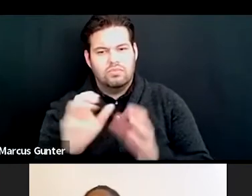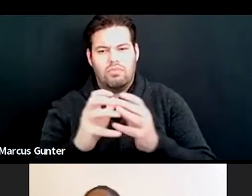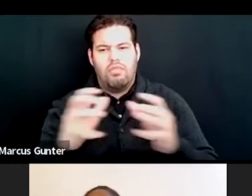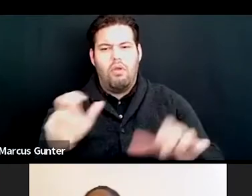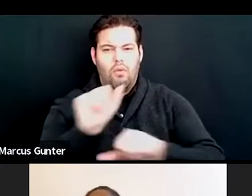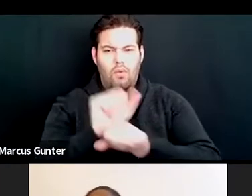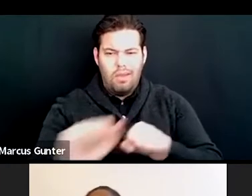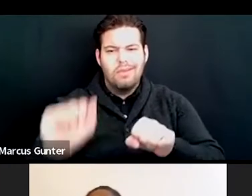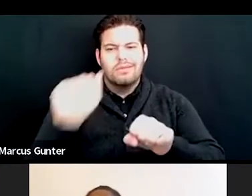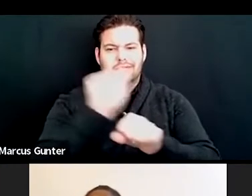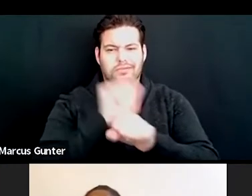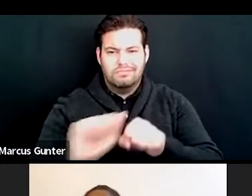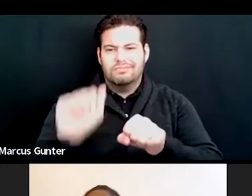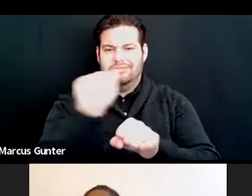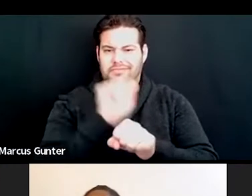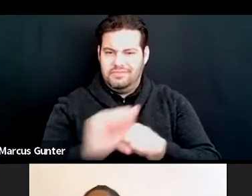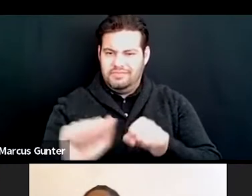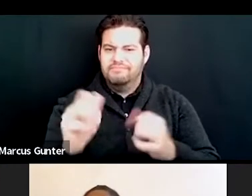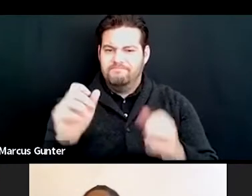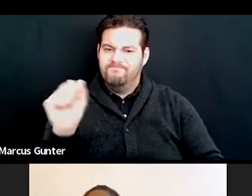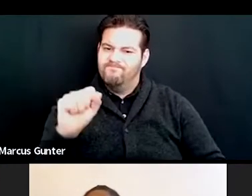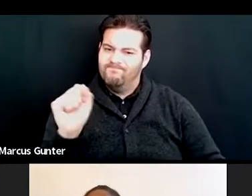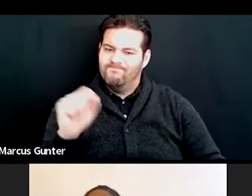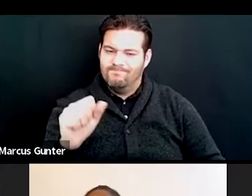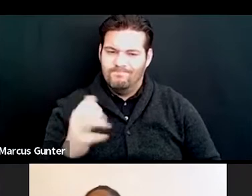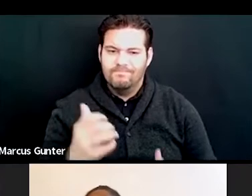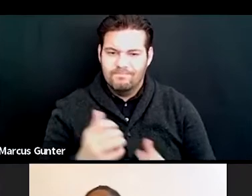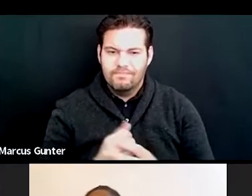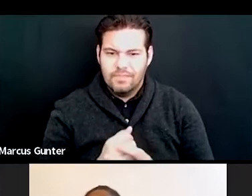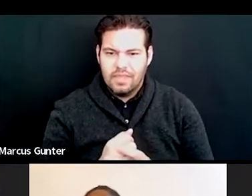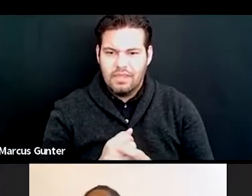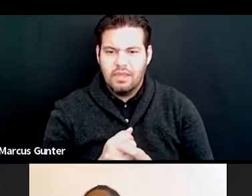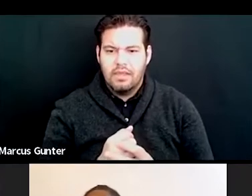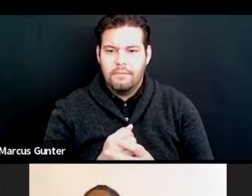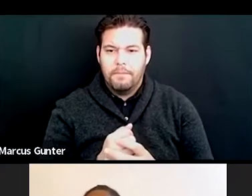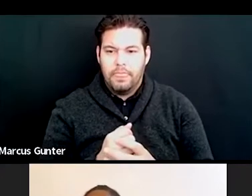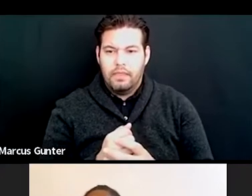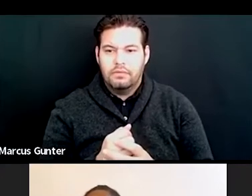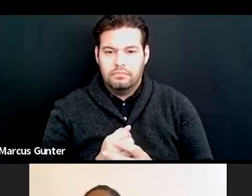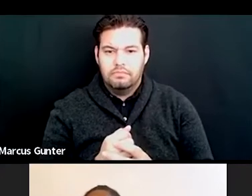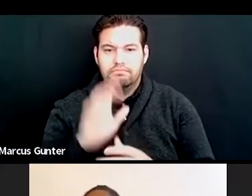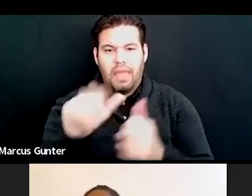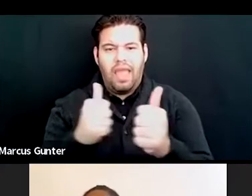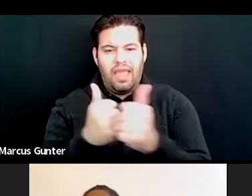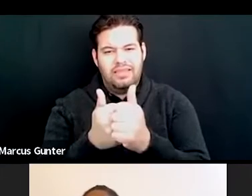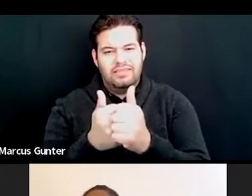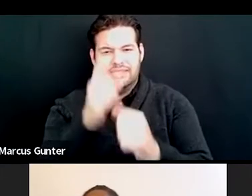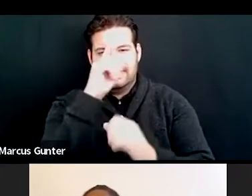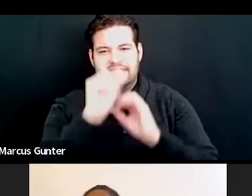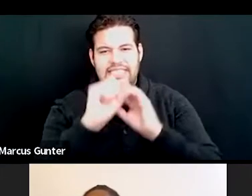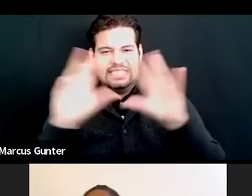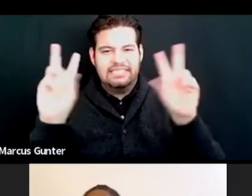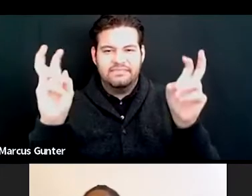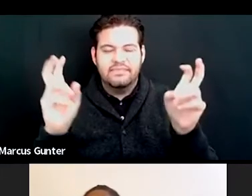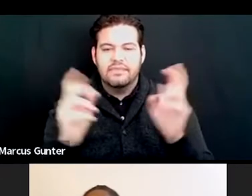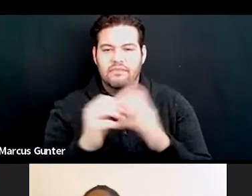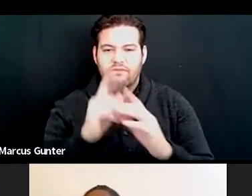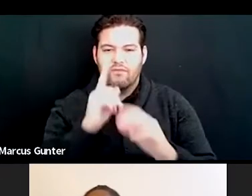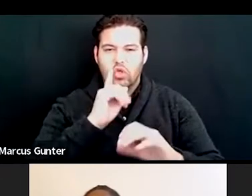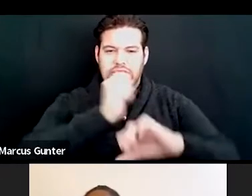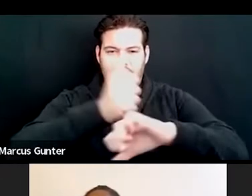the actual heavy lifting, um, on this, uh, behind the scenes, just in terms of getting things stood up,